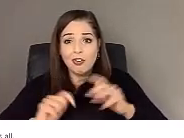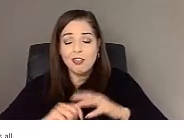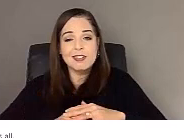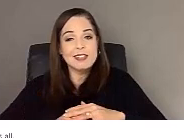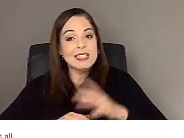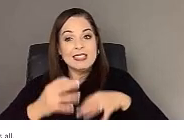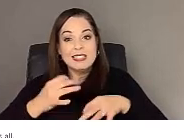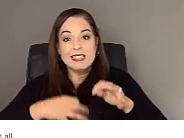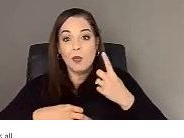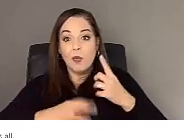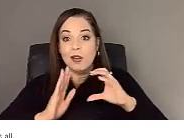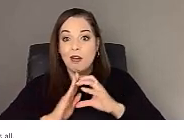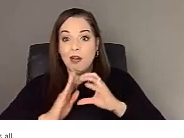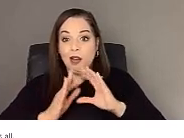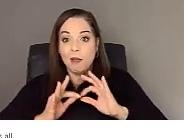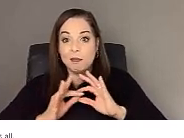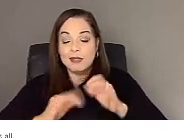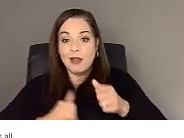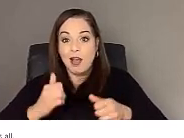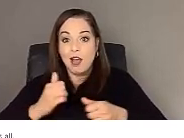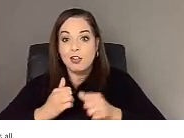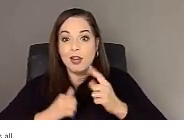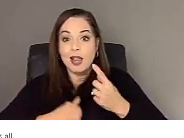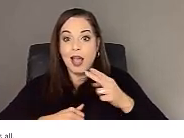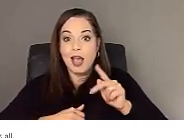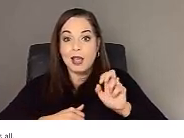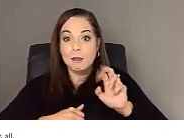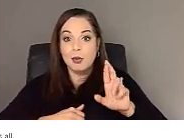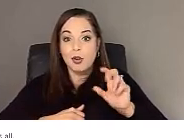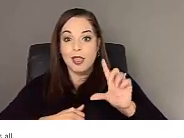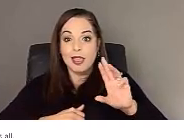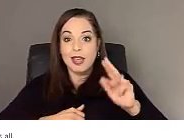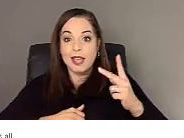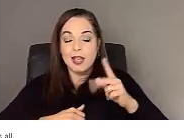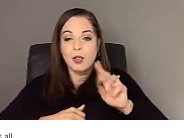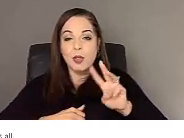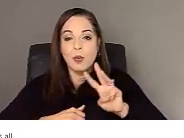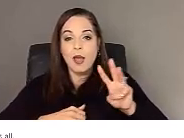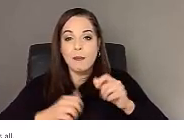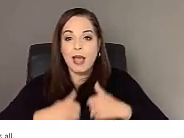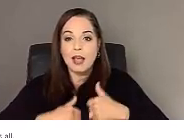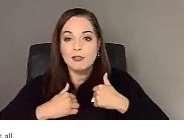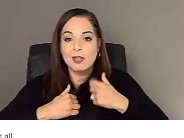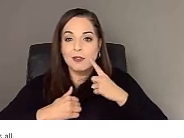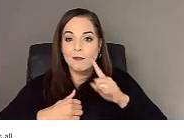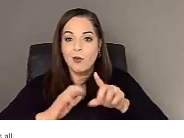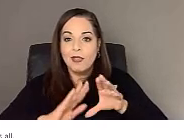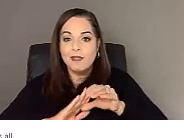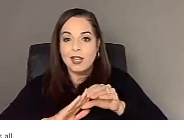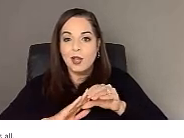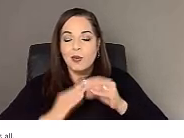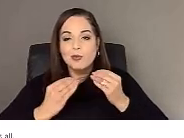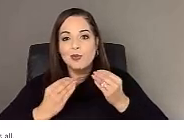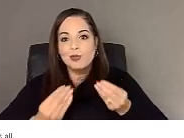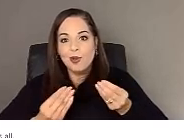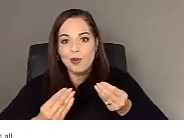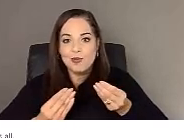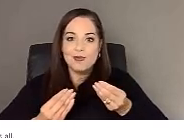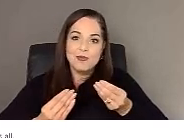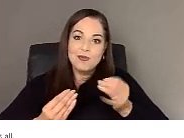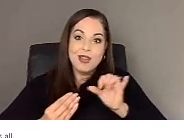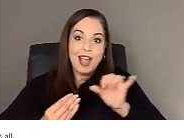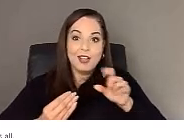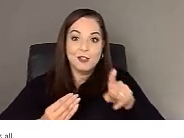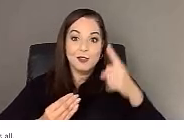in a comment under the post, there was a hyperlink, you know, the web address for the video. So as you might